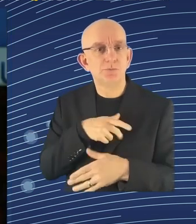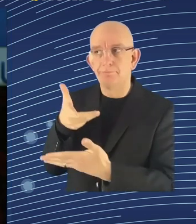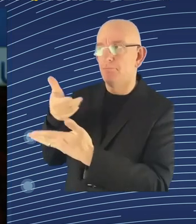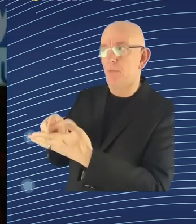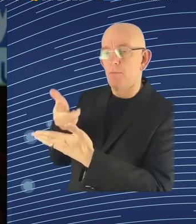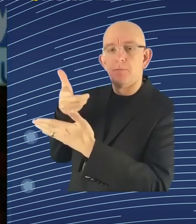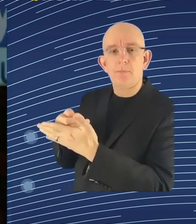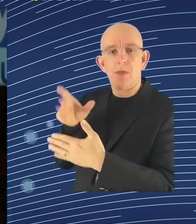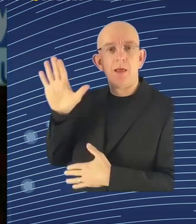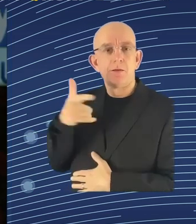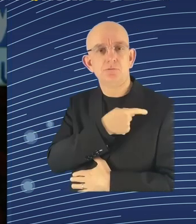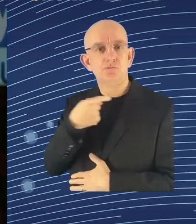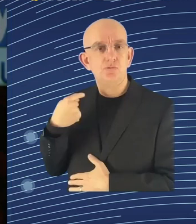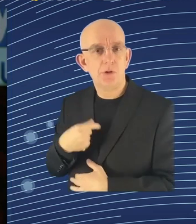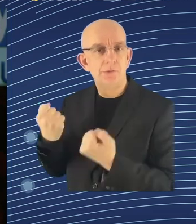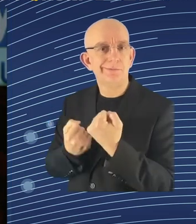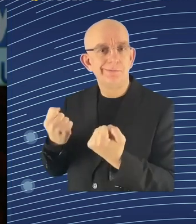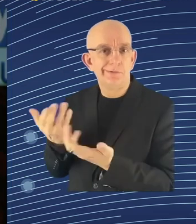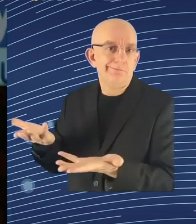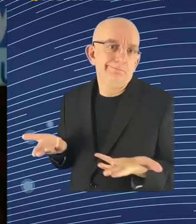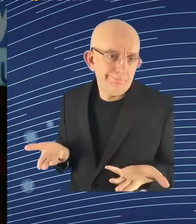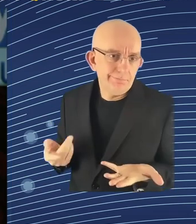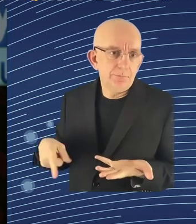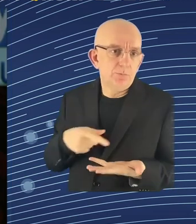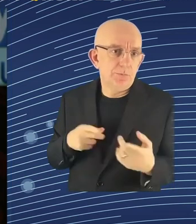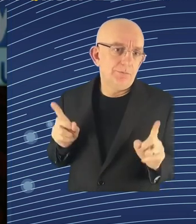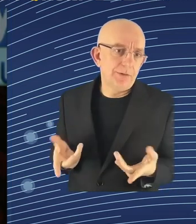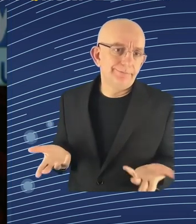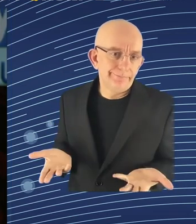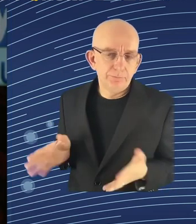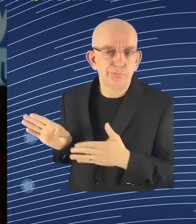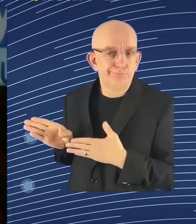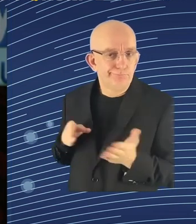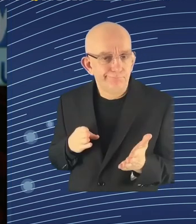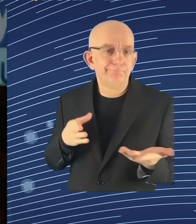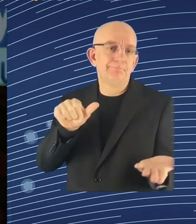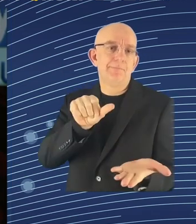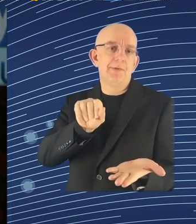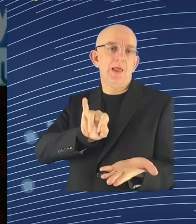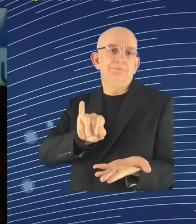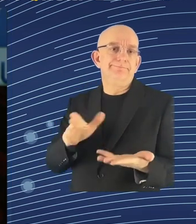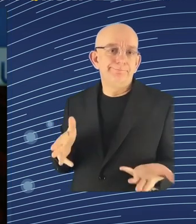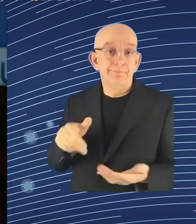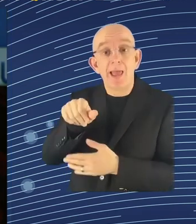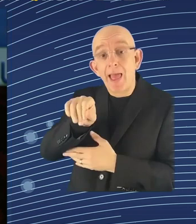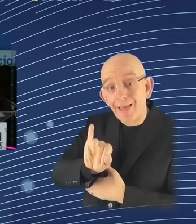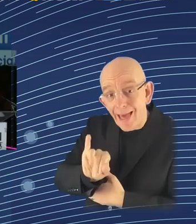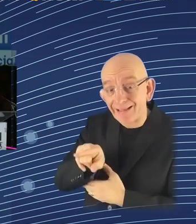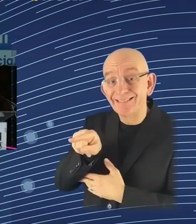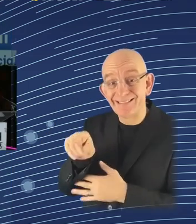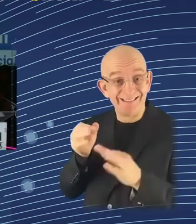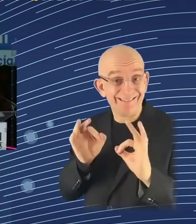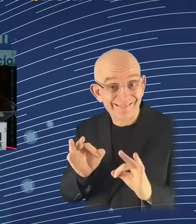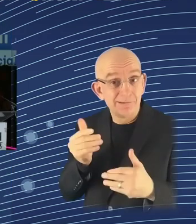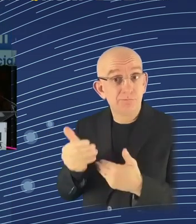We focus on AI. Now, AI. Now, with AI, the problem is that it's still a big unknown. We don't know